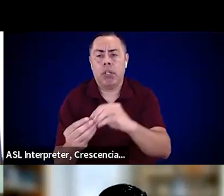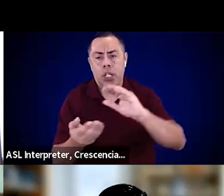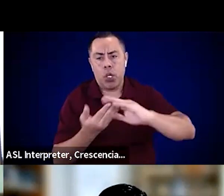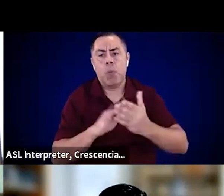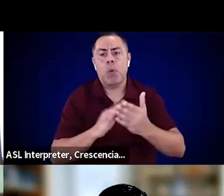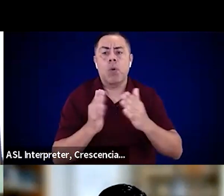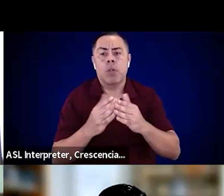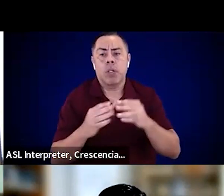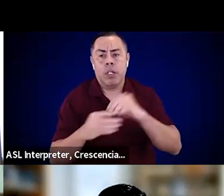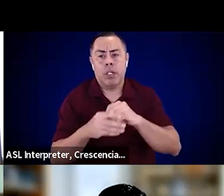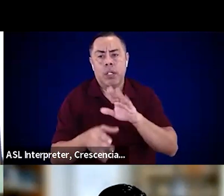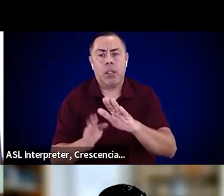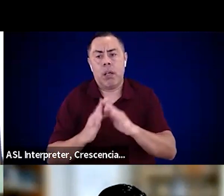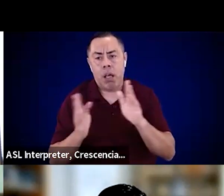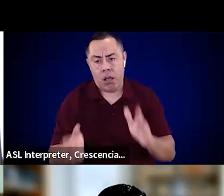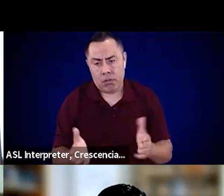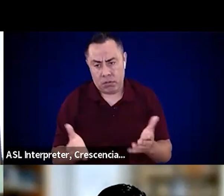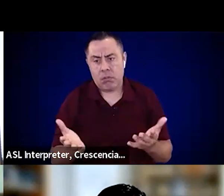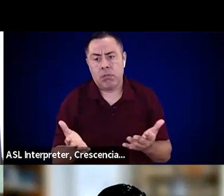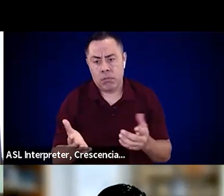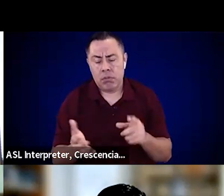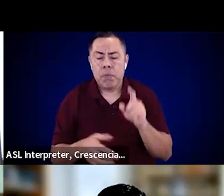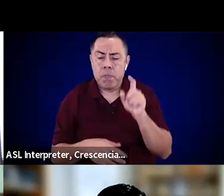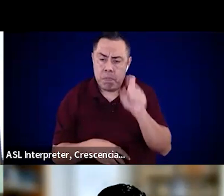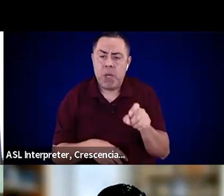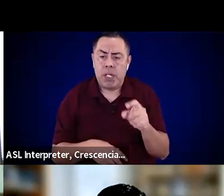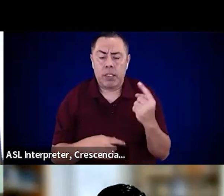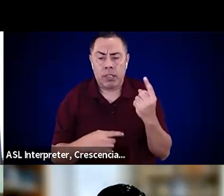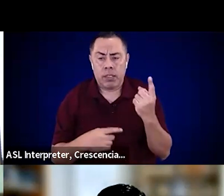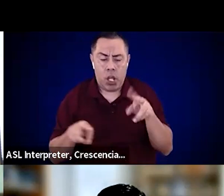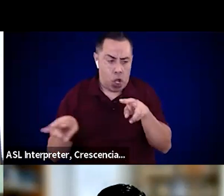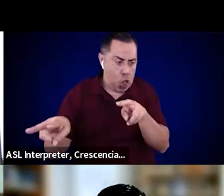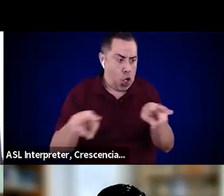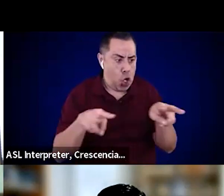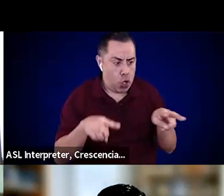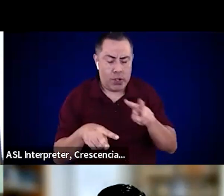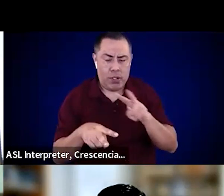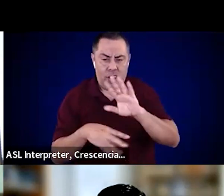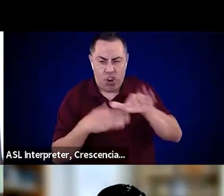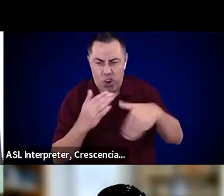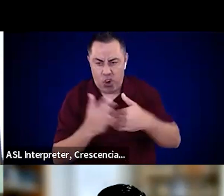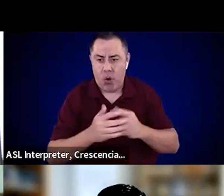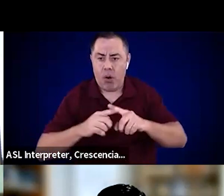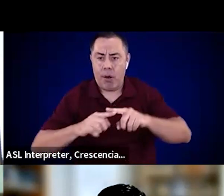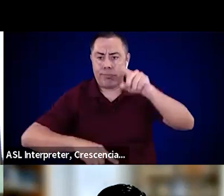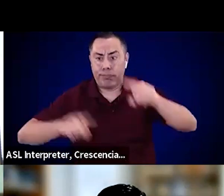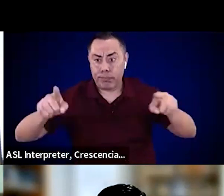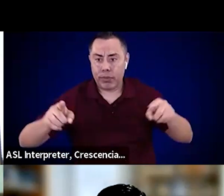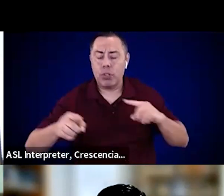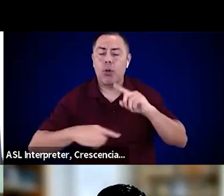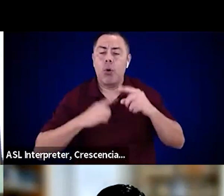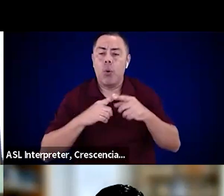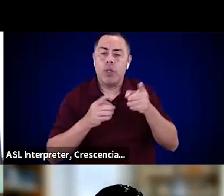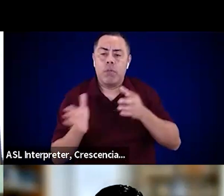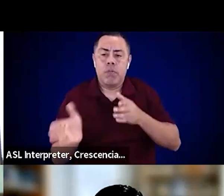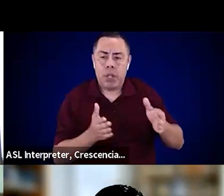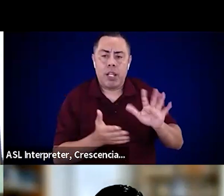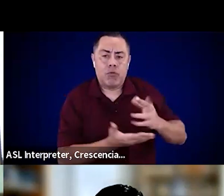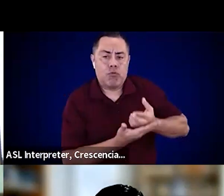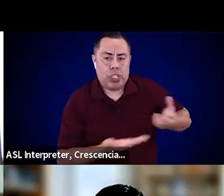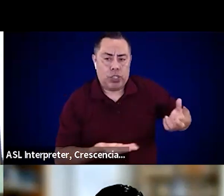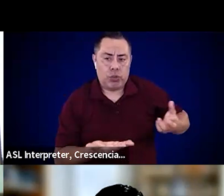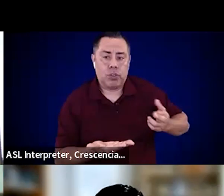residential settings. So you need to take a look at all that when you look at the resources you have. When you look at your